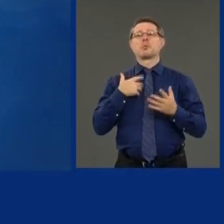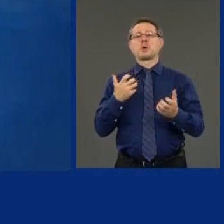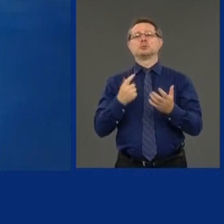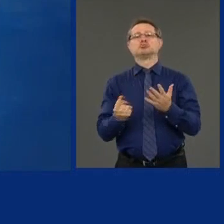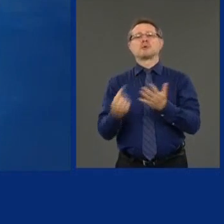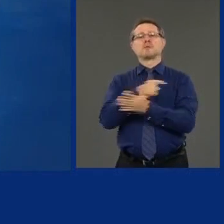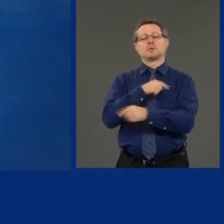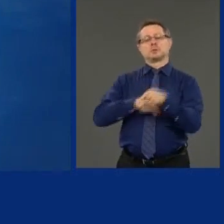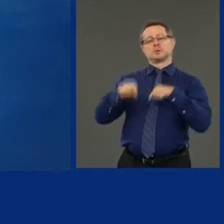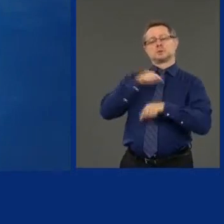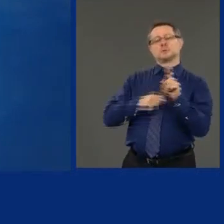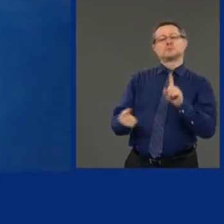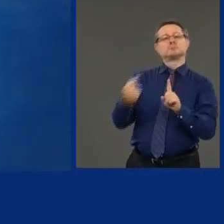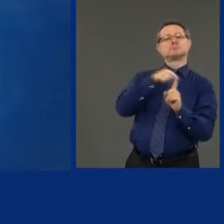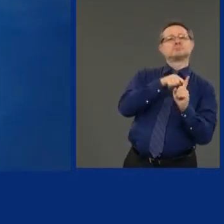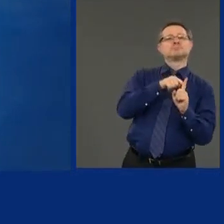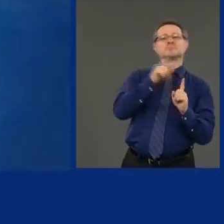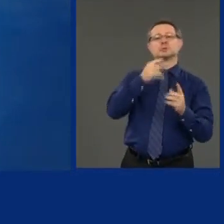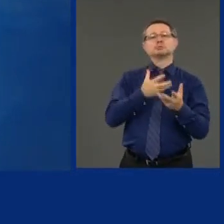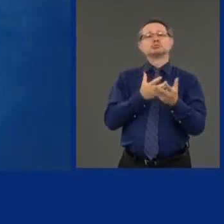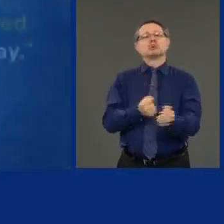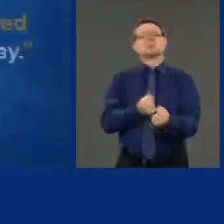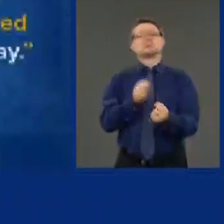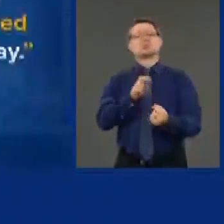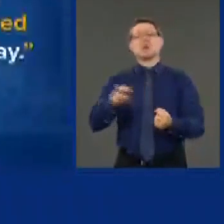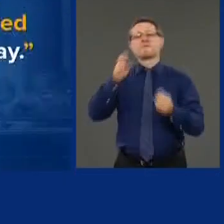this. You remember the Trusted Traveler Program.